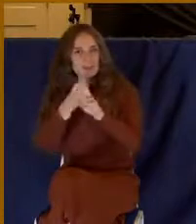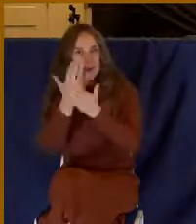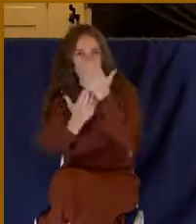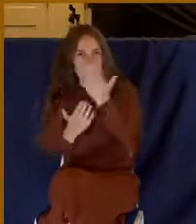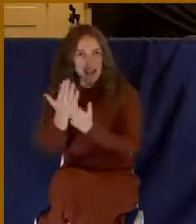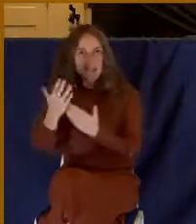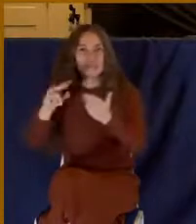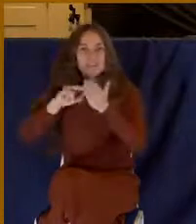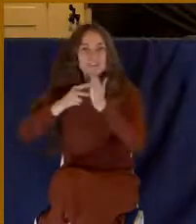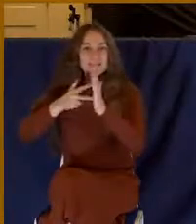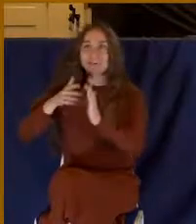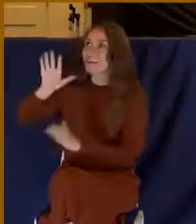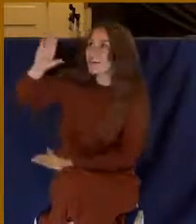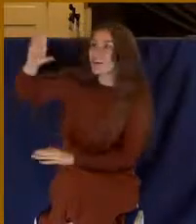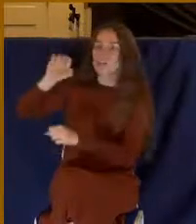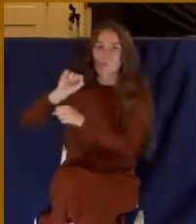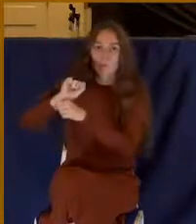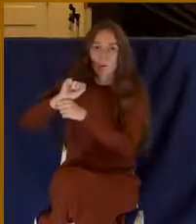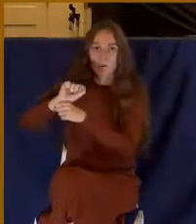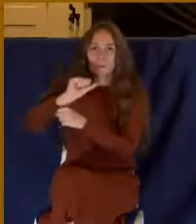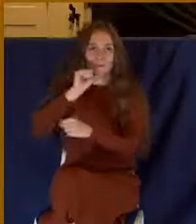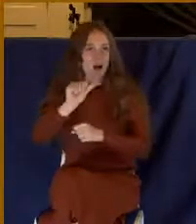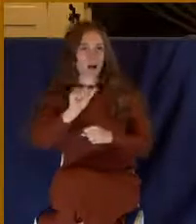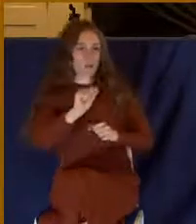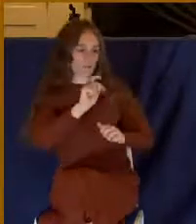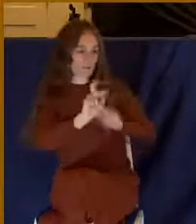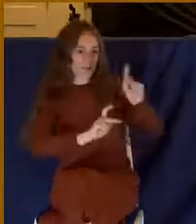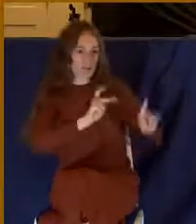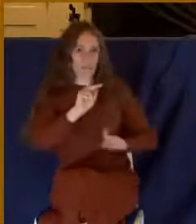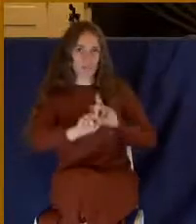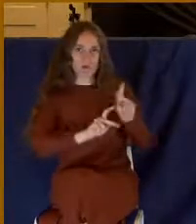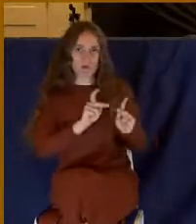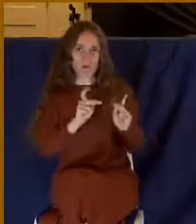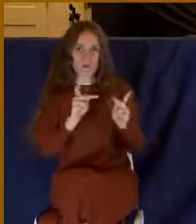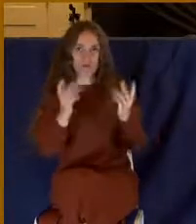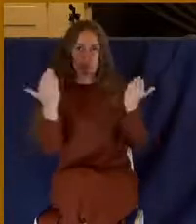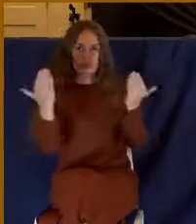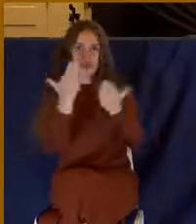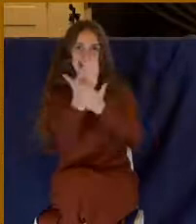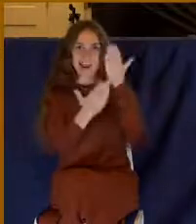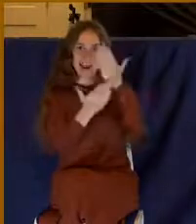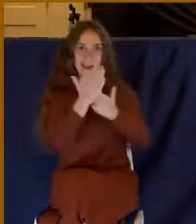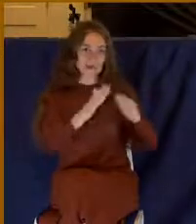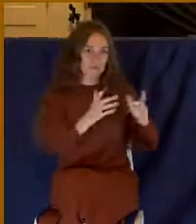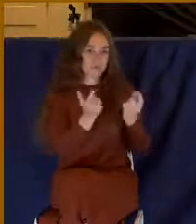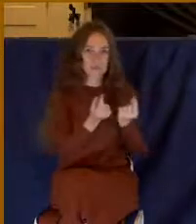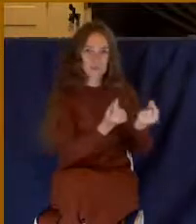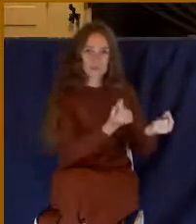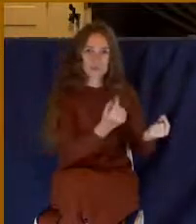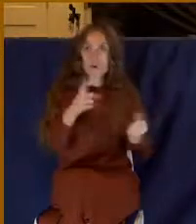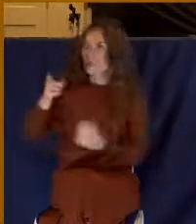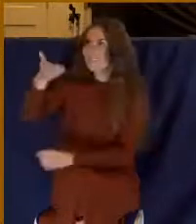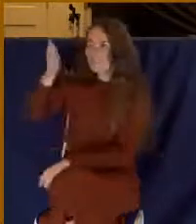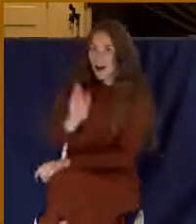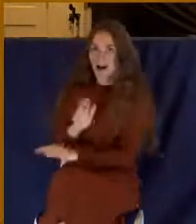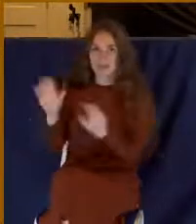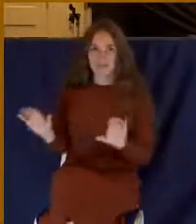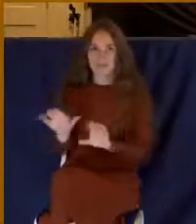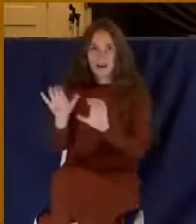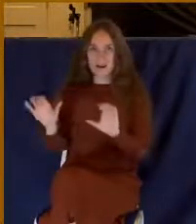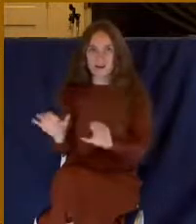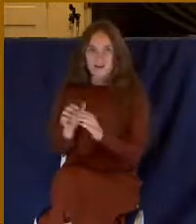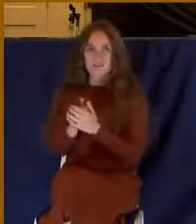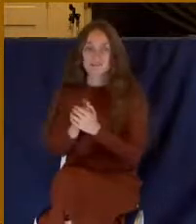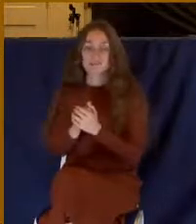God. This is something that man doesn't do. This is something that God does. Write down Romans 2.29, but he is a Jew which is one